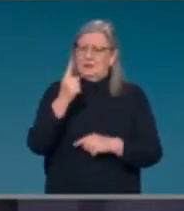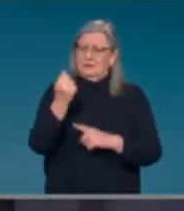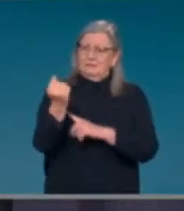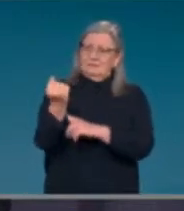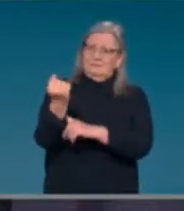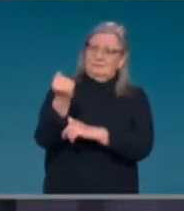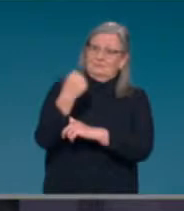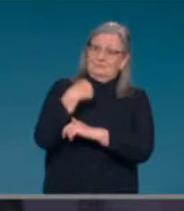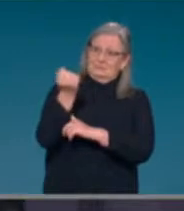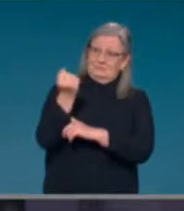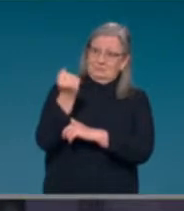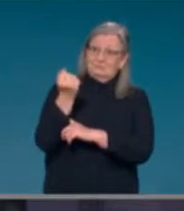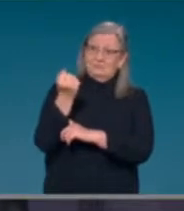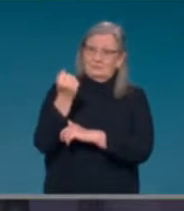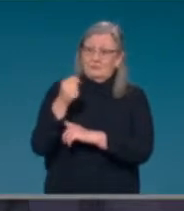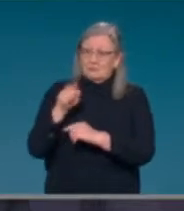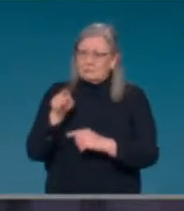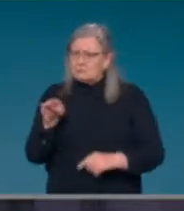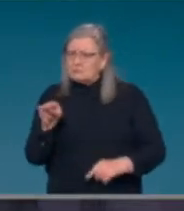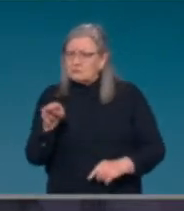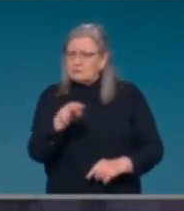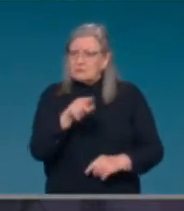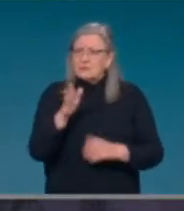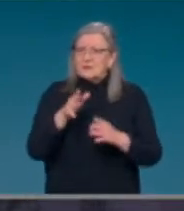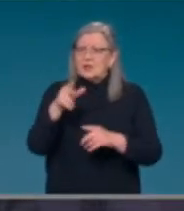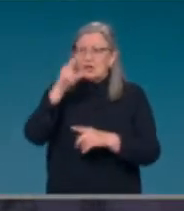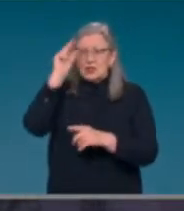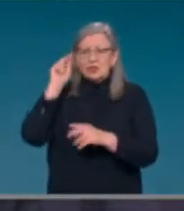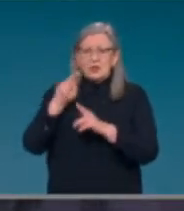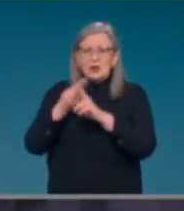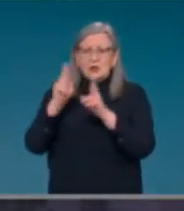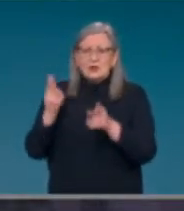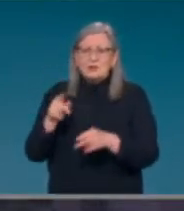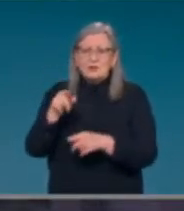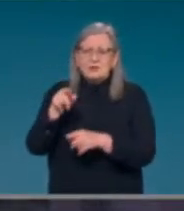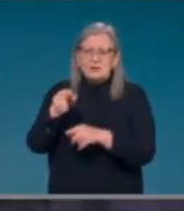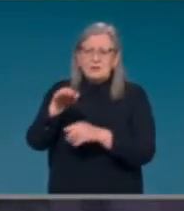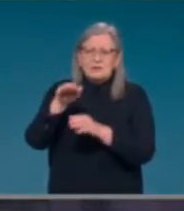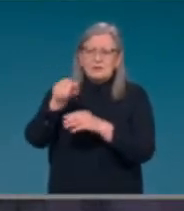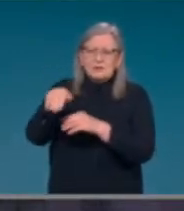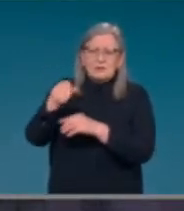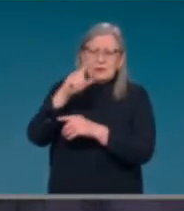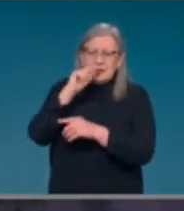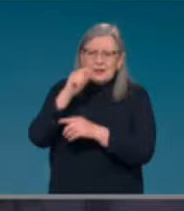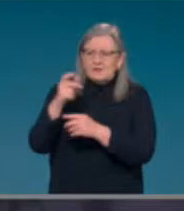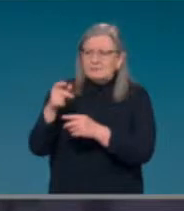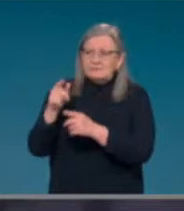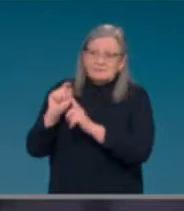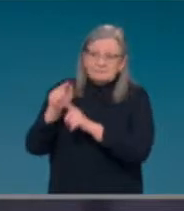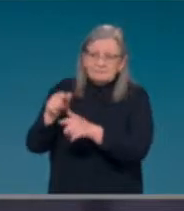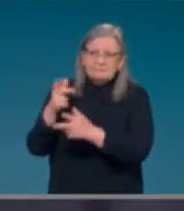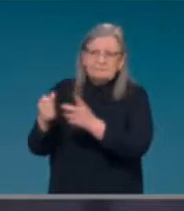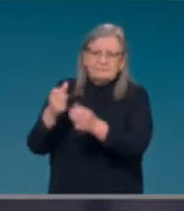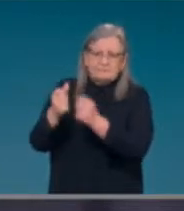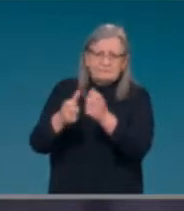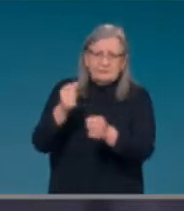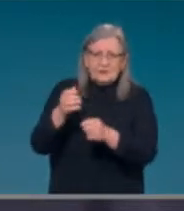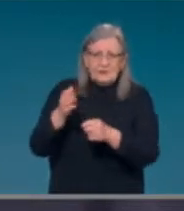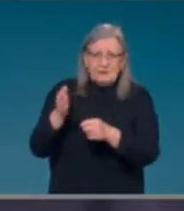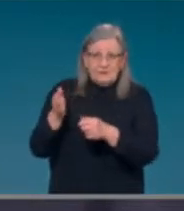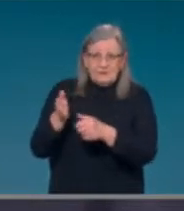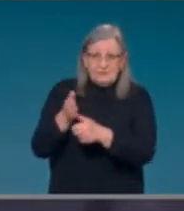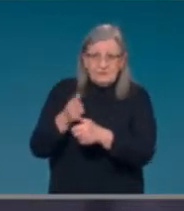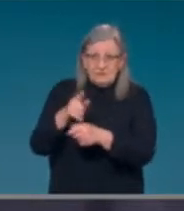or their residents' carers, and so that process will determine it. But subject to the consent process in aged care and